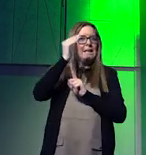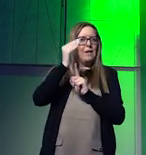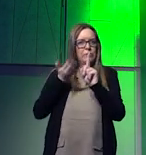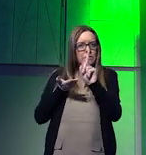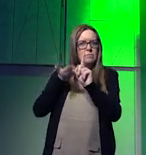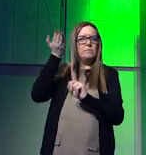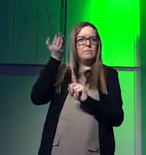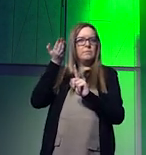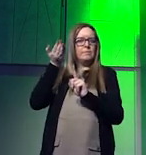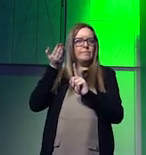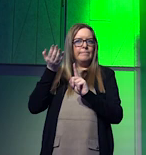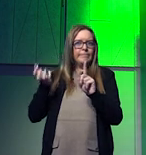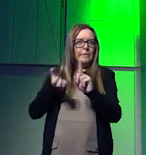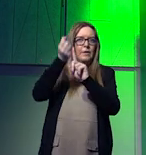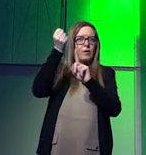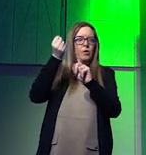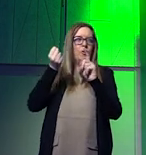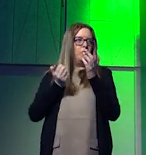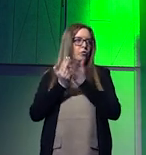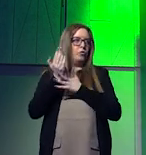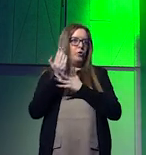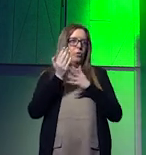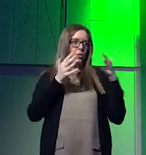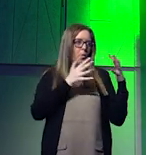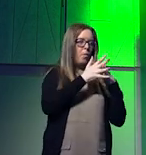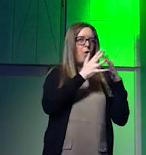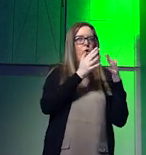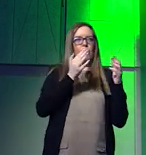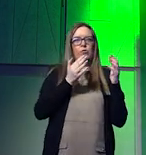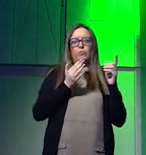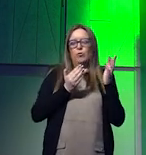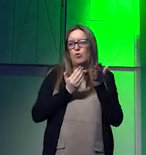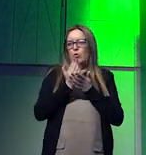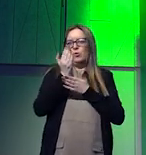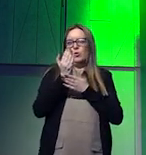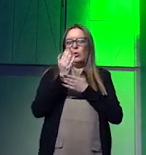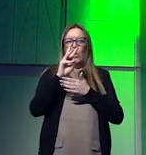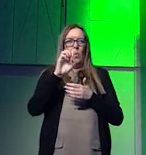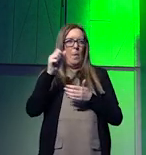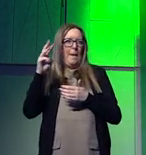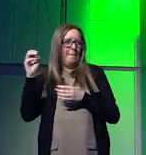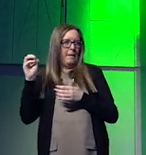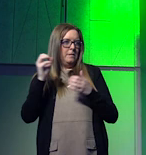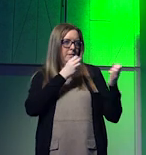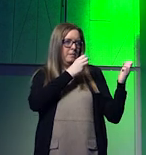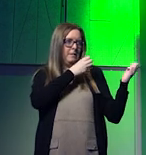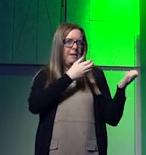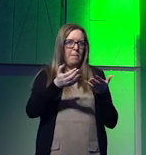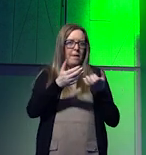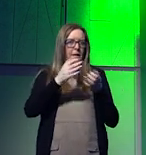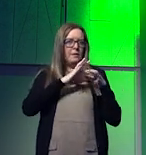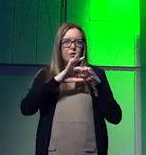of collective security through war, through weaponization of supply chains and through norm subversion.